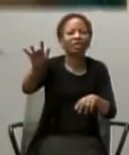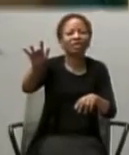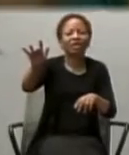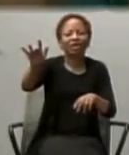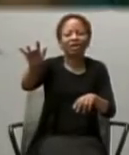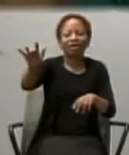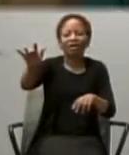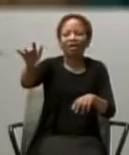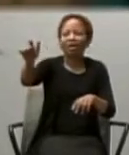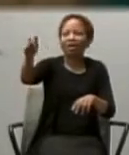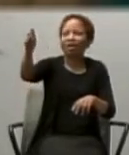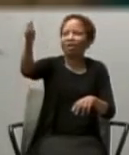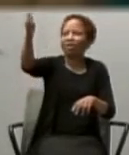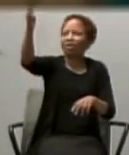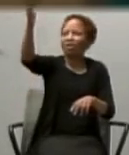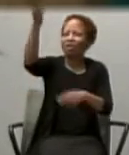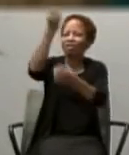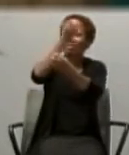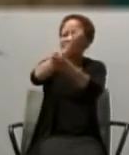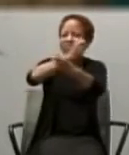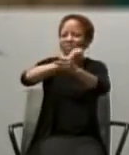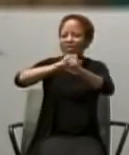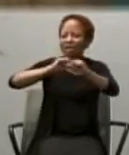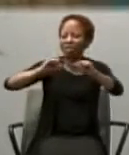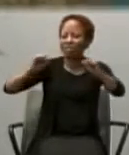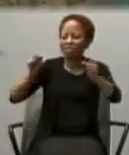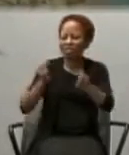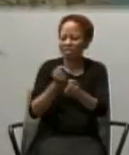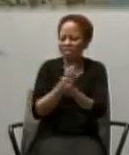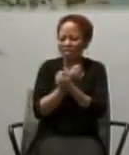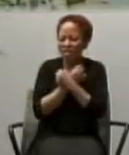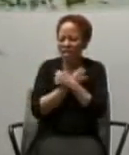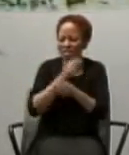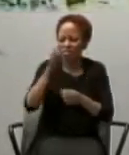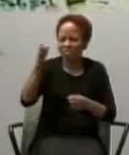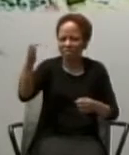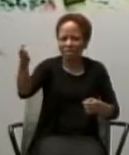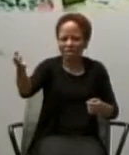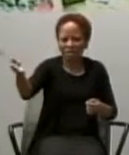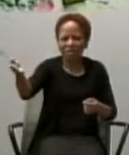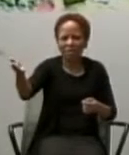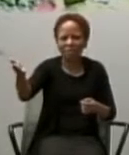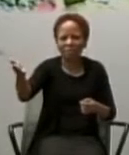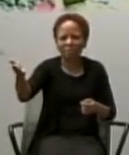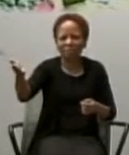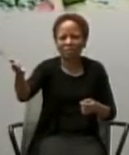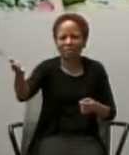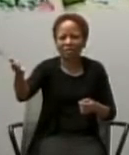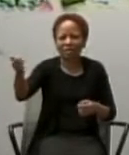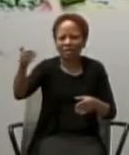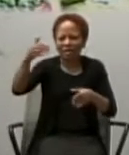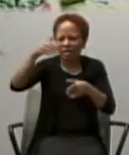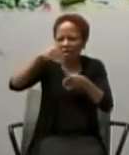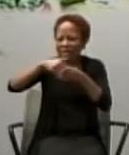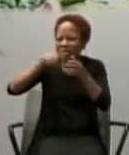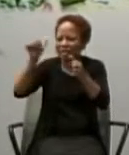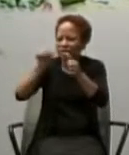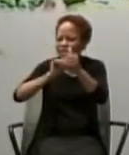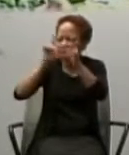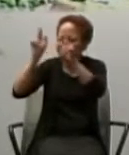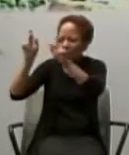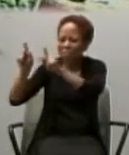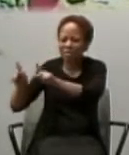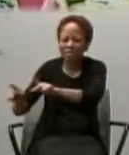attraction, of God's saving love, which is mysteriously, at work, in each person, and beyond,